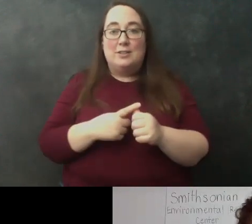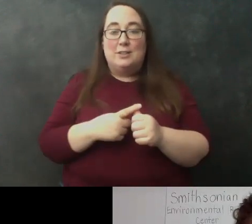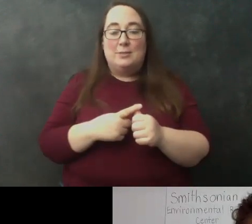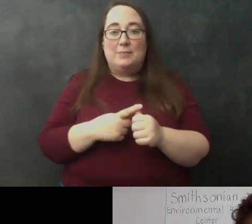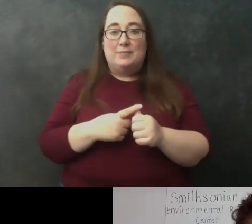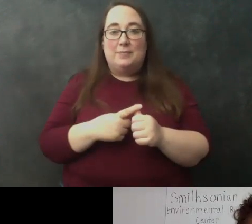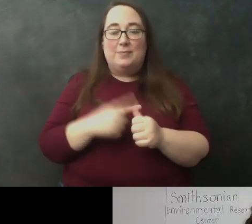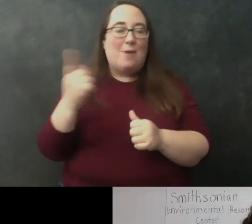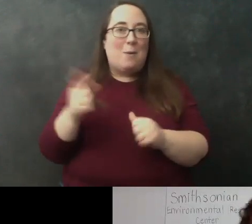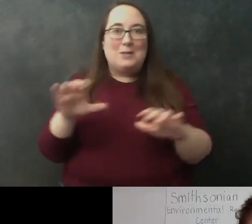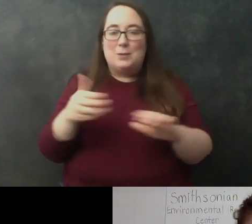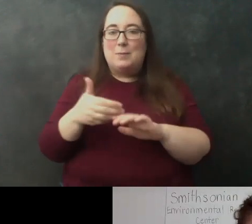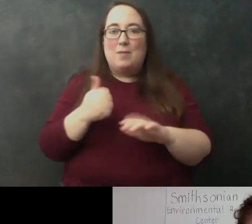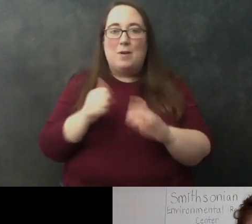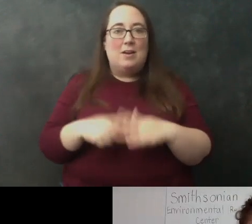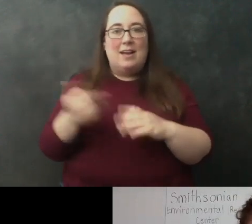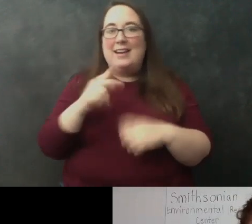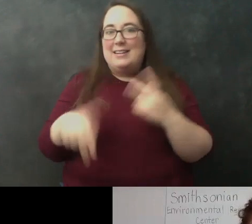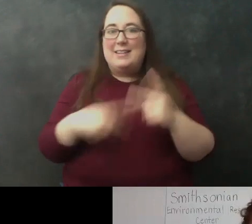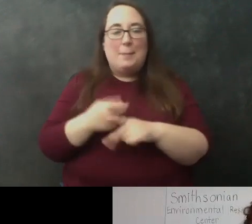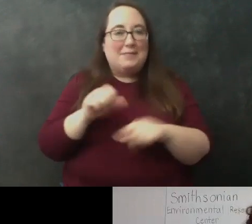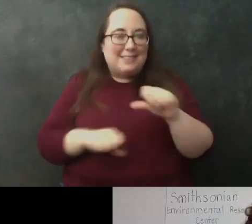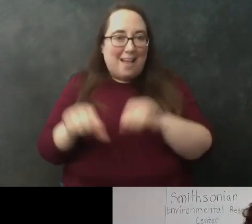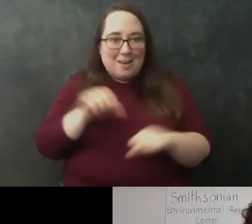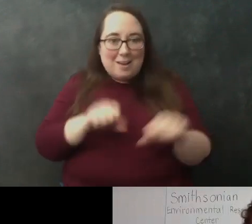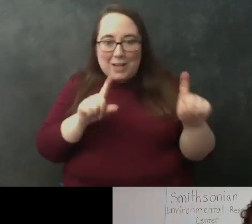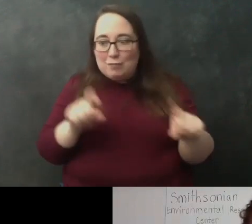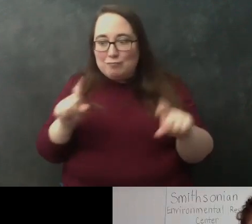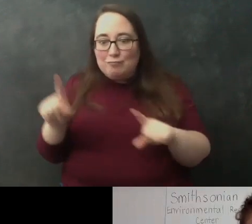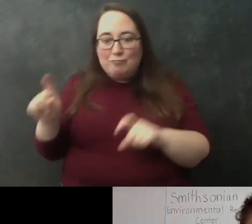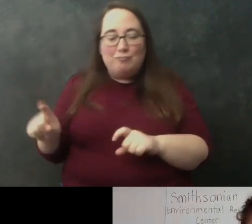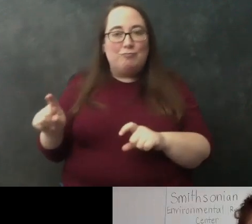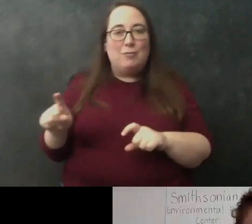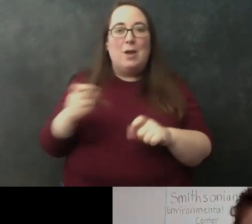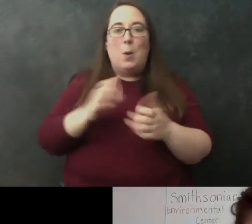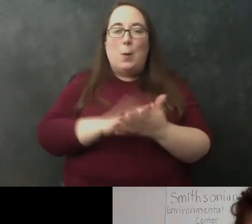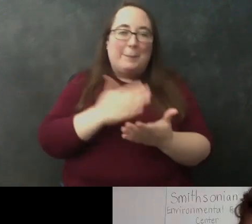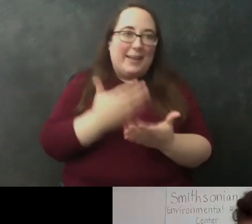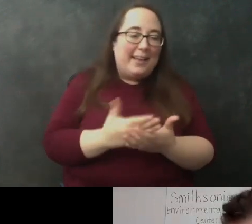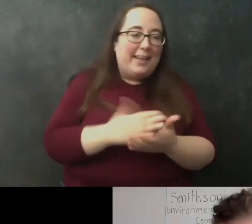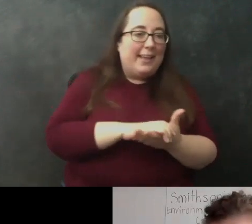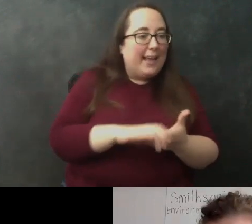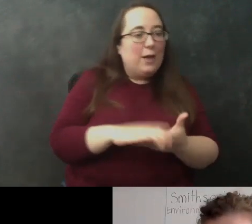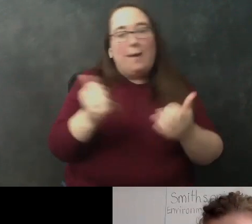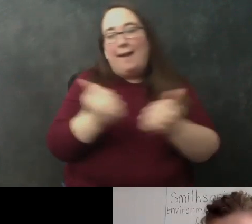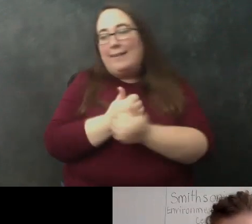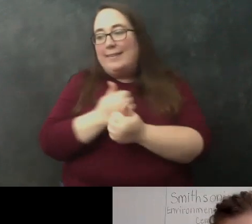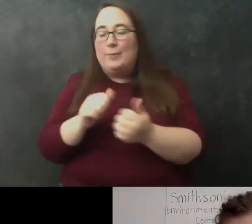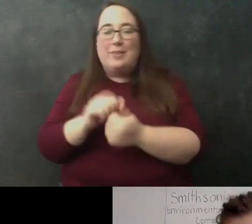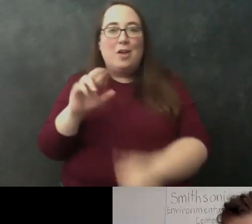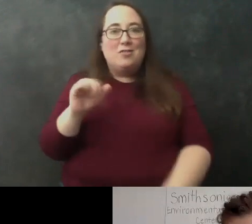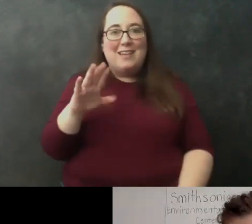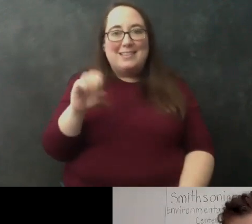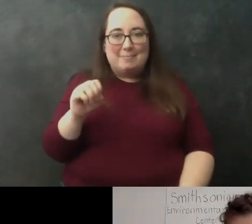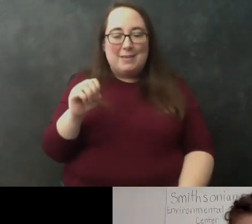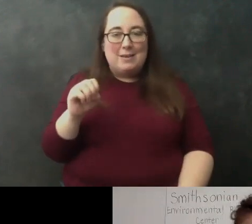always do before starting any type of scientific experiment or baking any cake doing anything with the recipe is you want to make sure